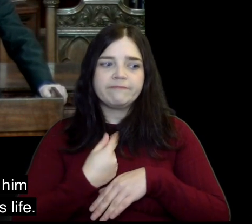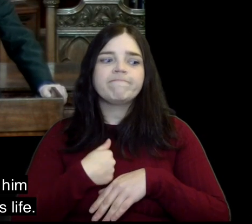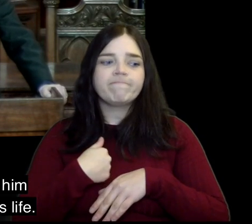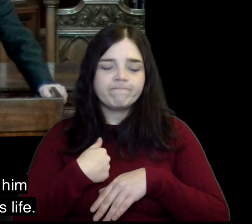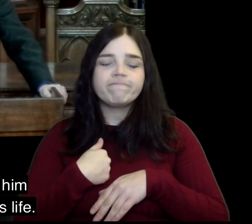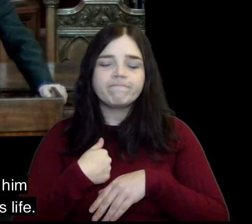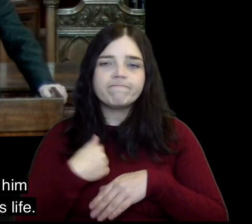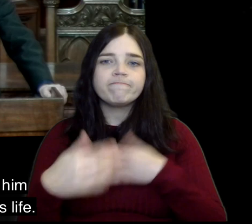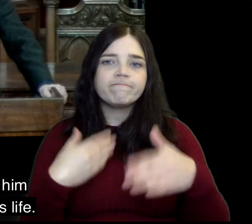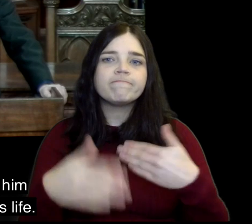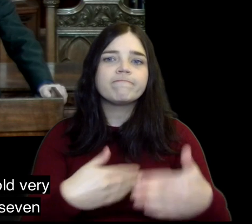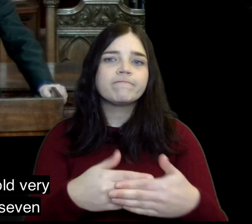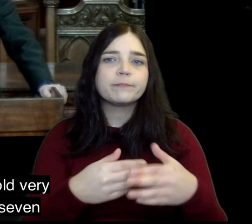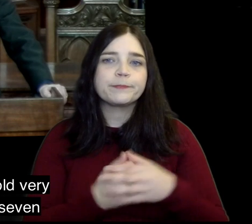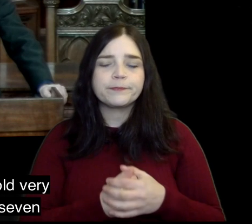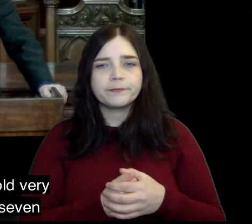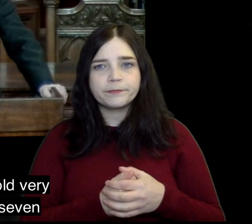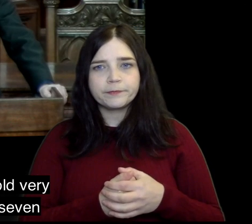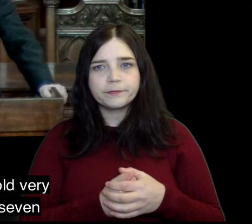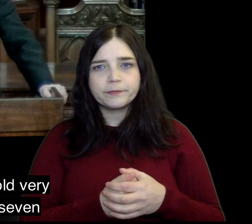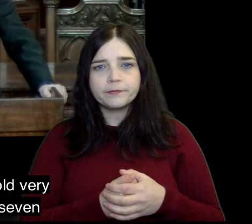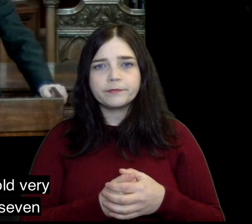personally in his life